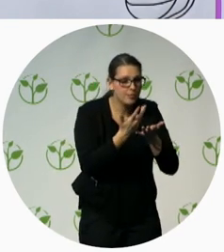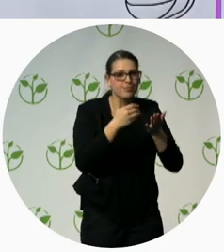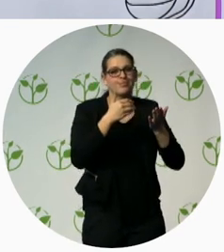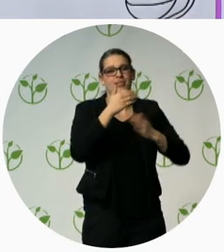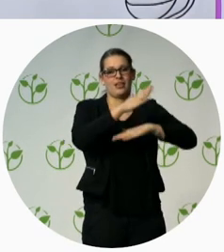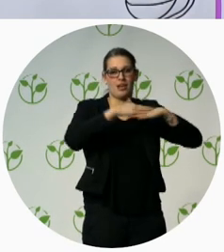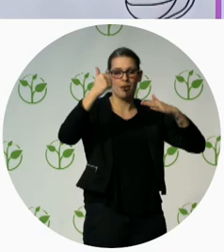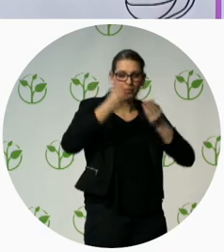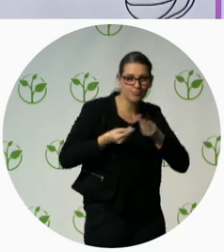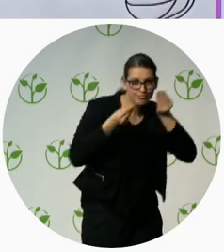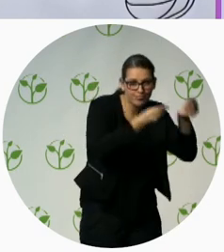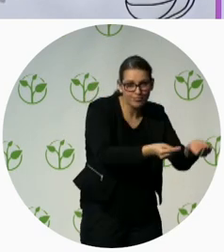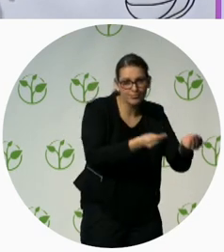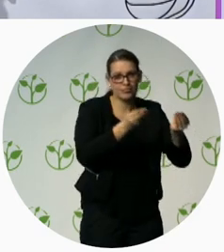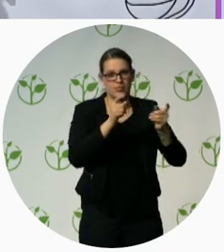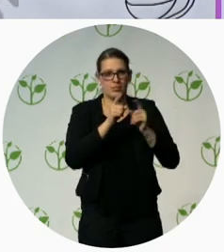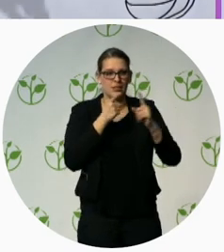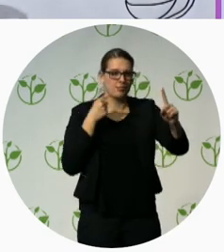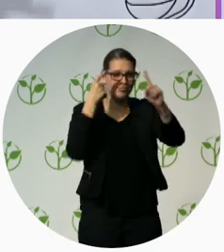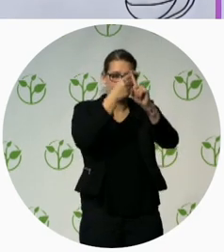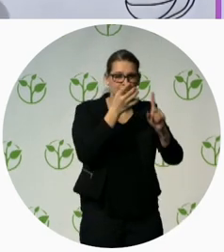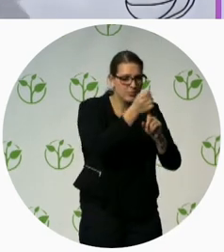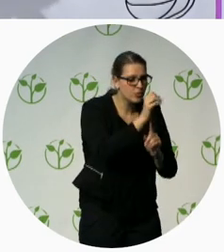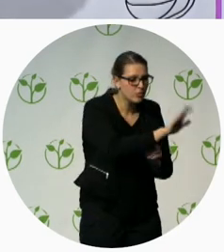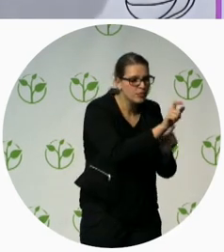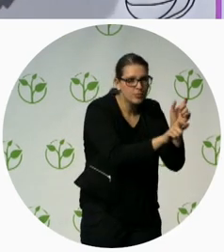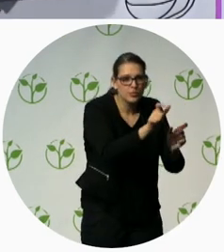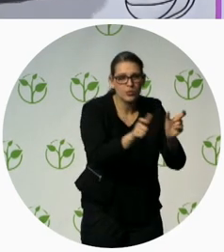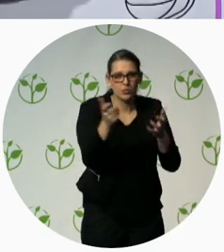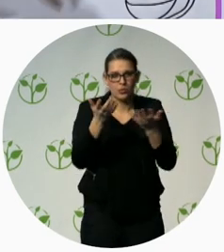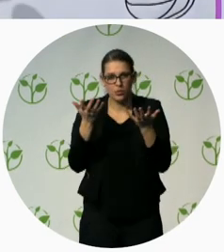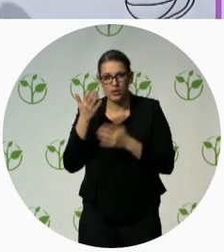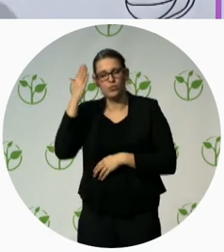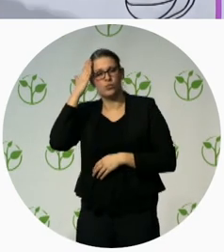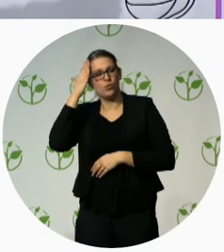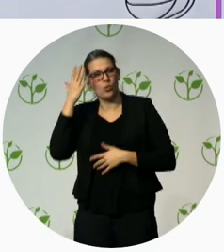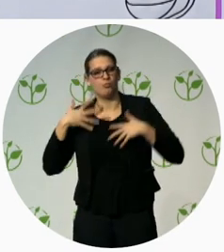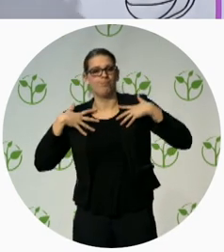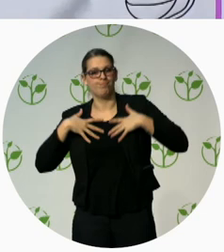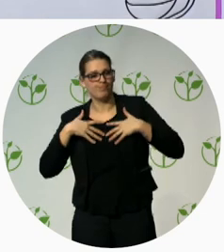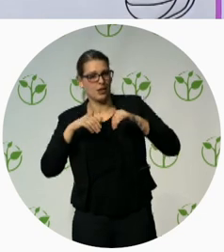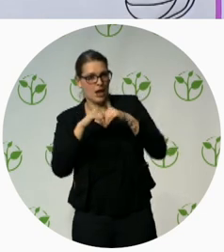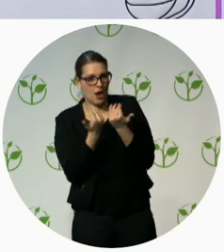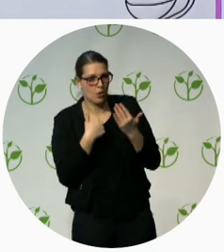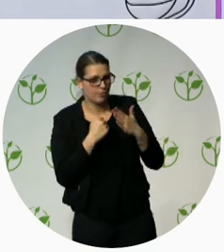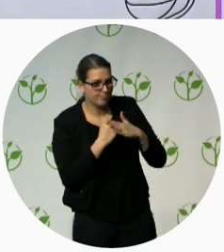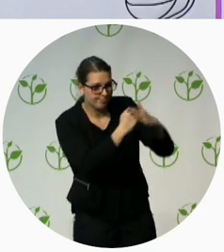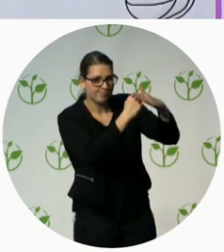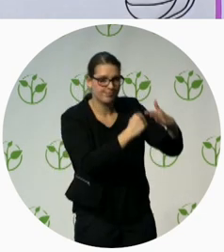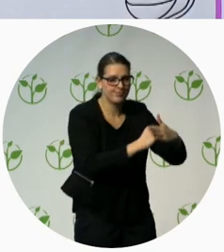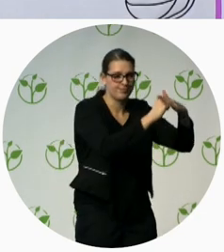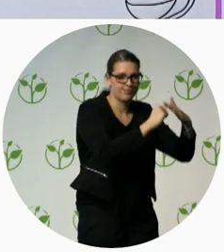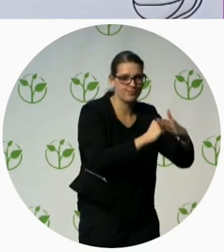so that they learn on how to support people and then people find jobs again. So, after